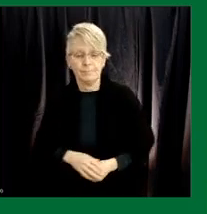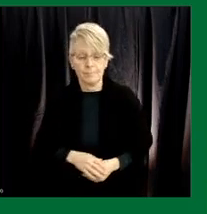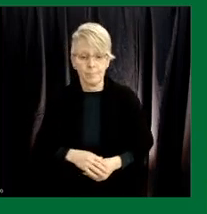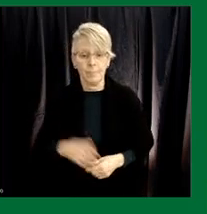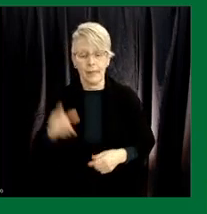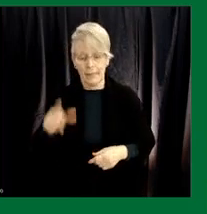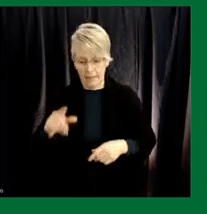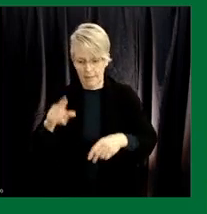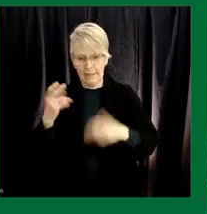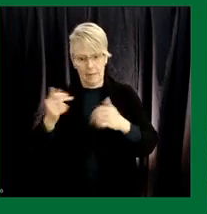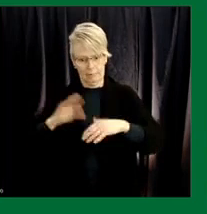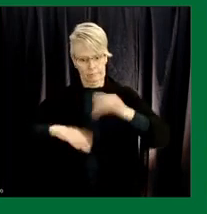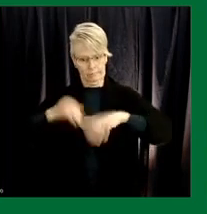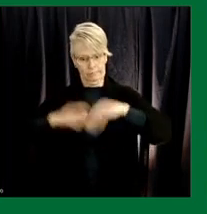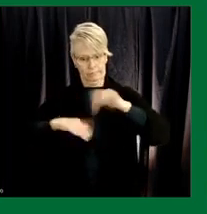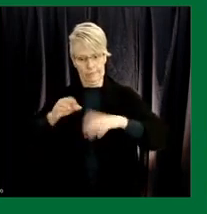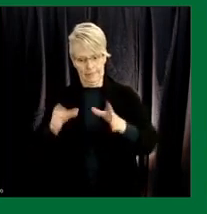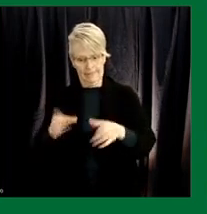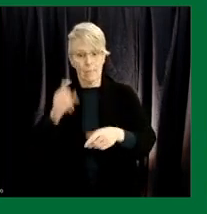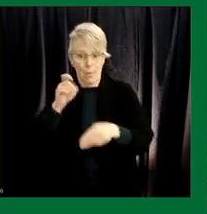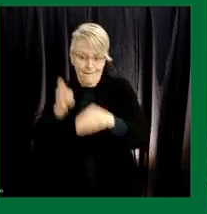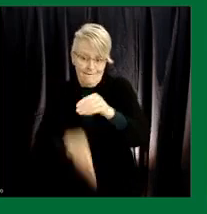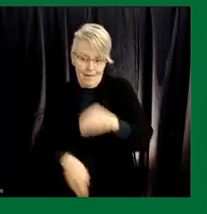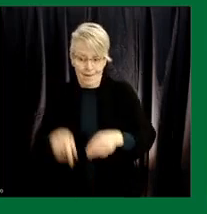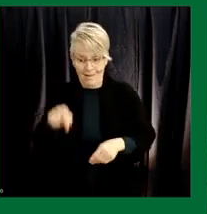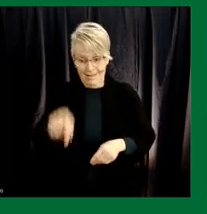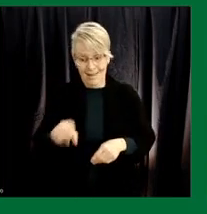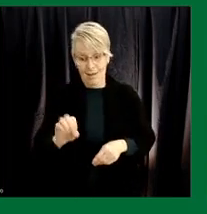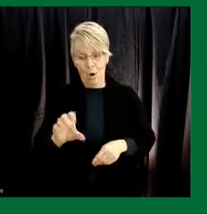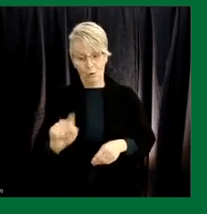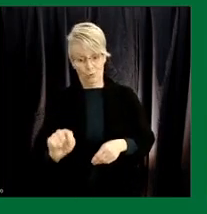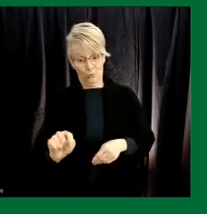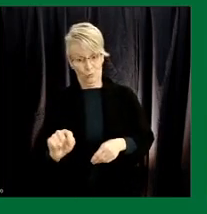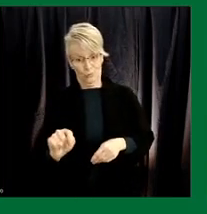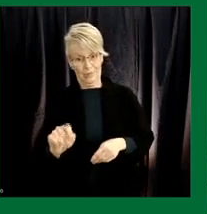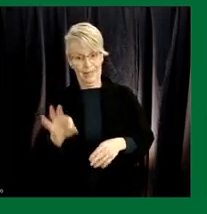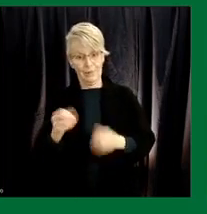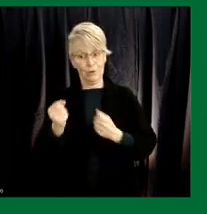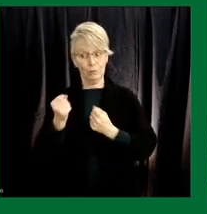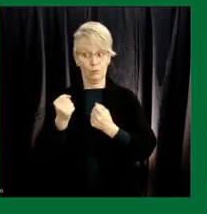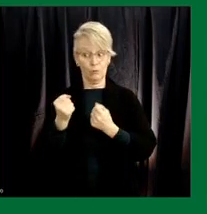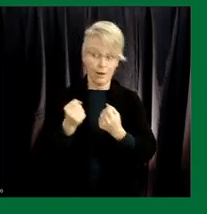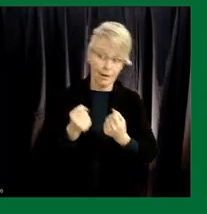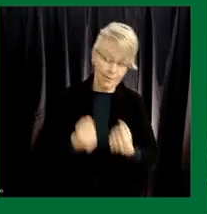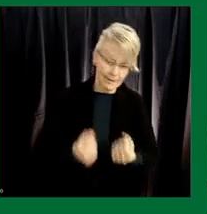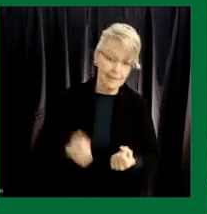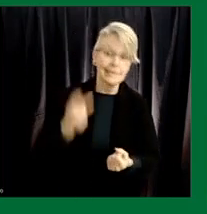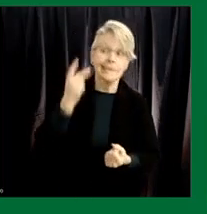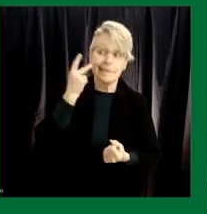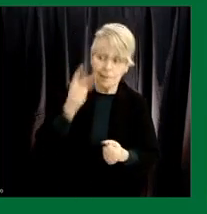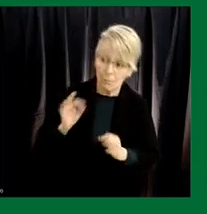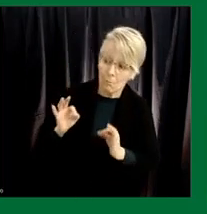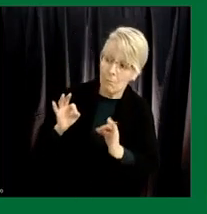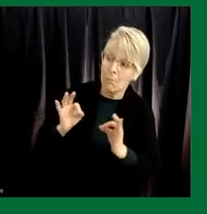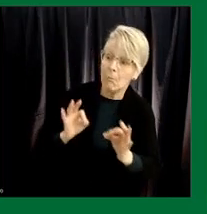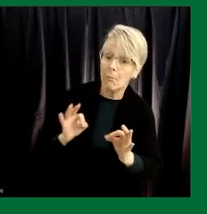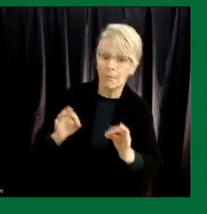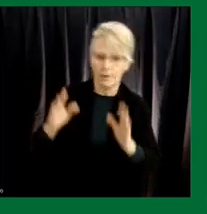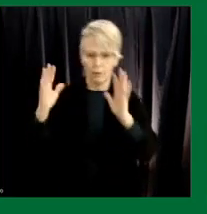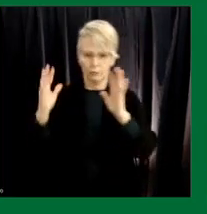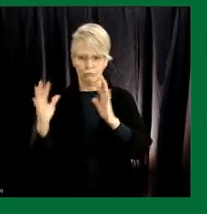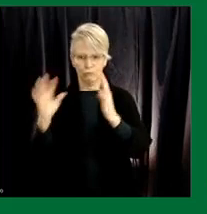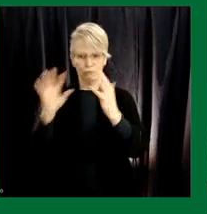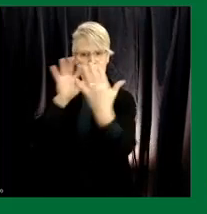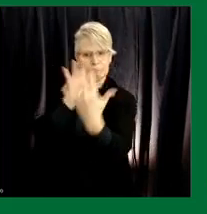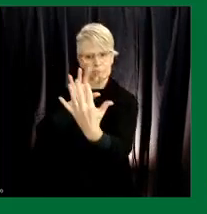construction will be complete by october of this year if you drive by the facility now you will actually see that it's a shell essentially